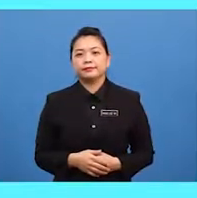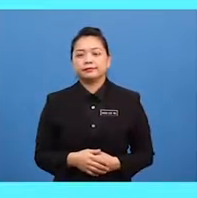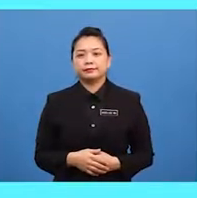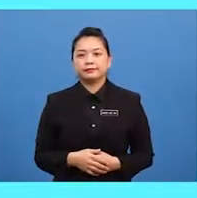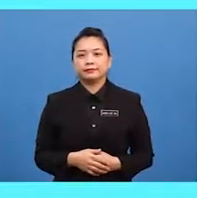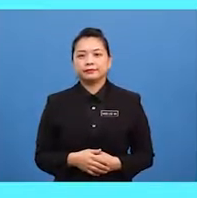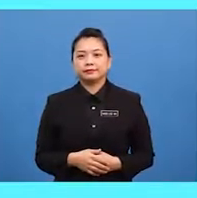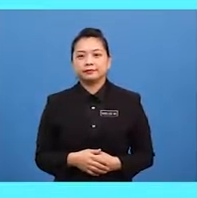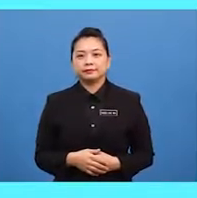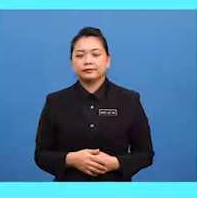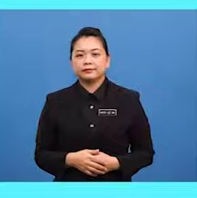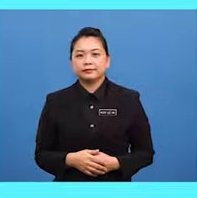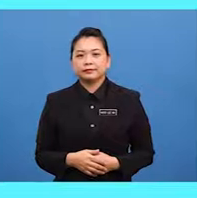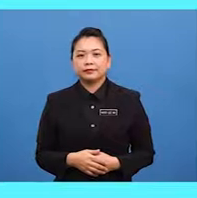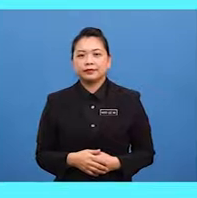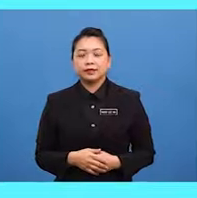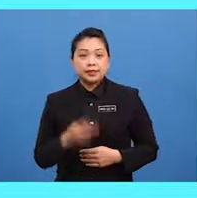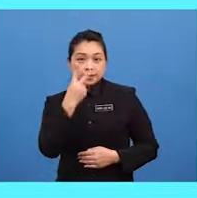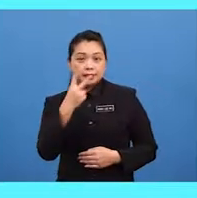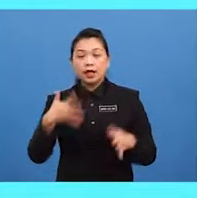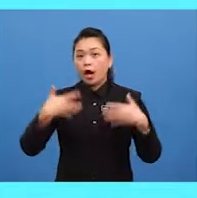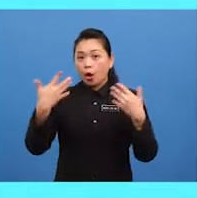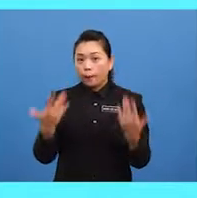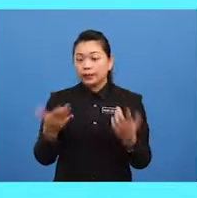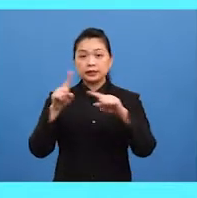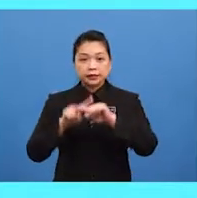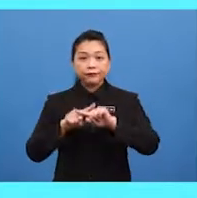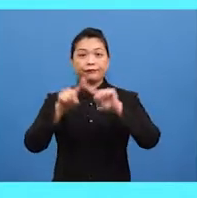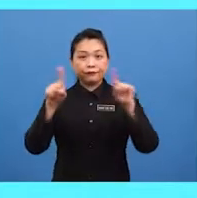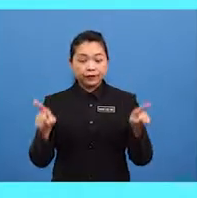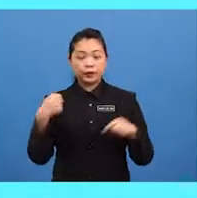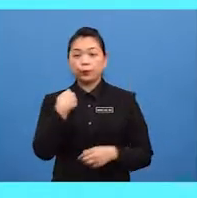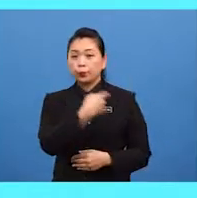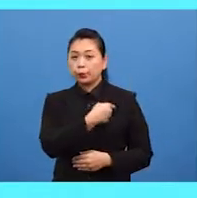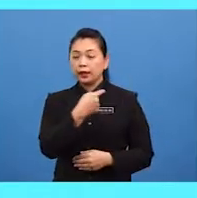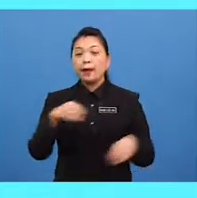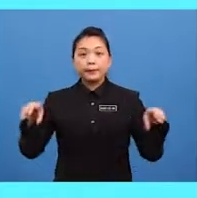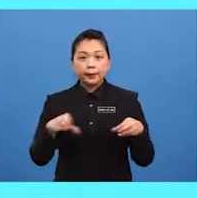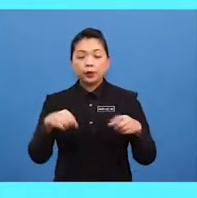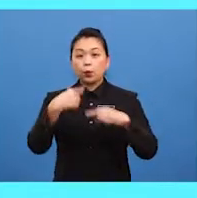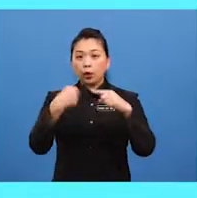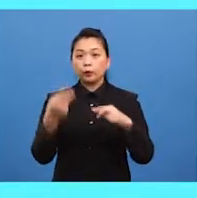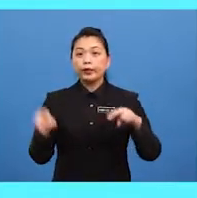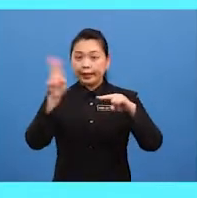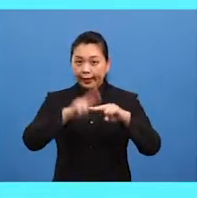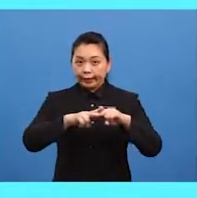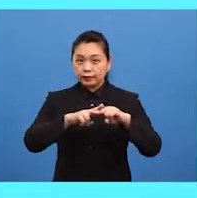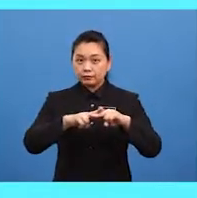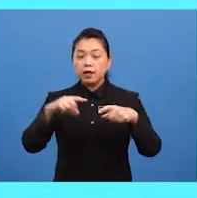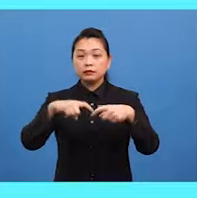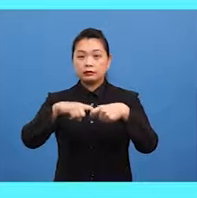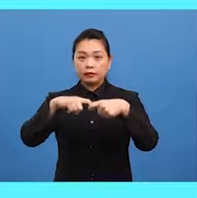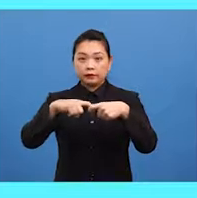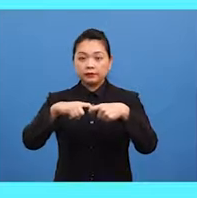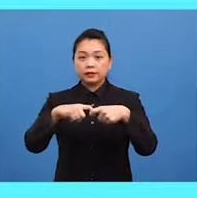see how much difference it makes when you add relevant details to your